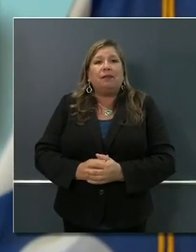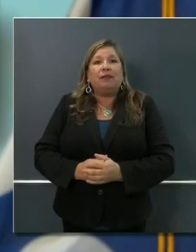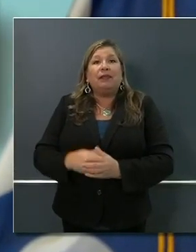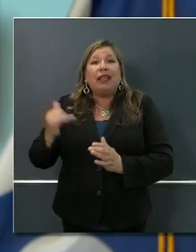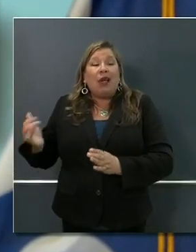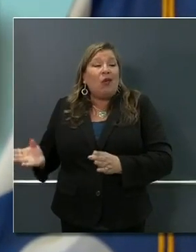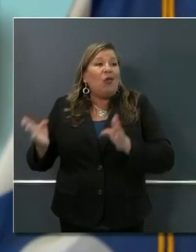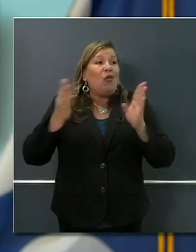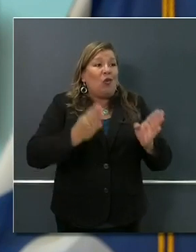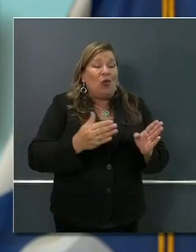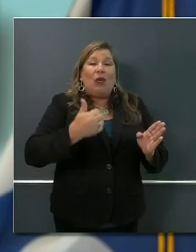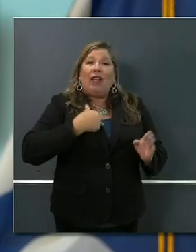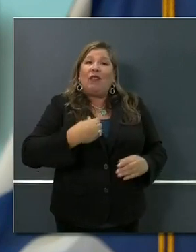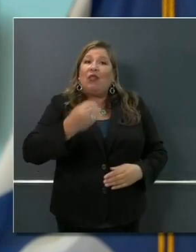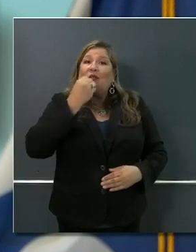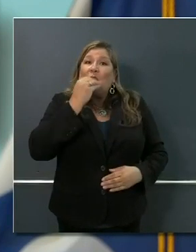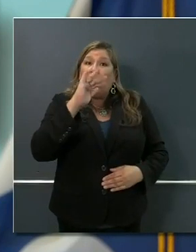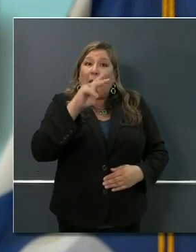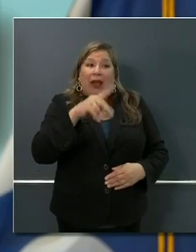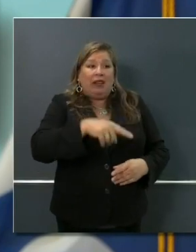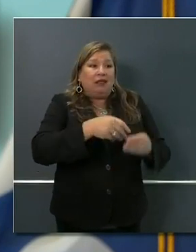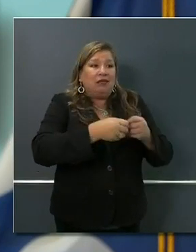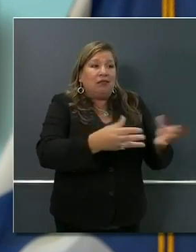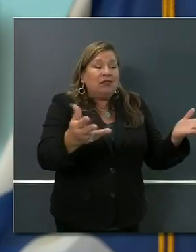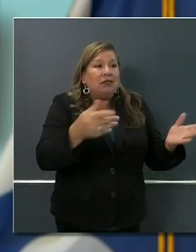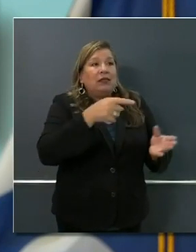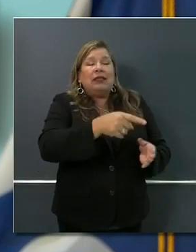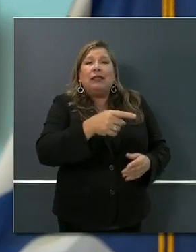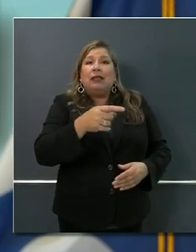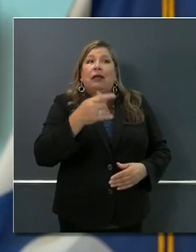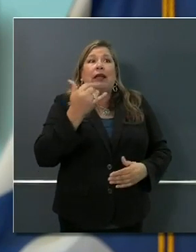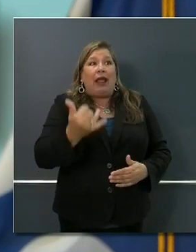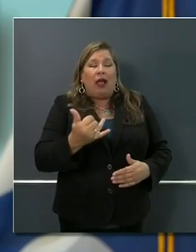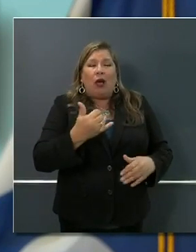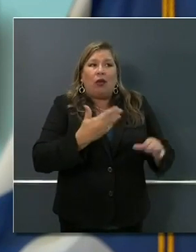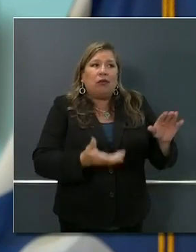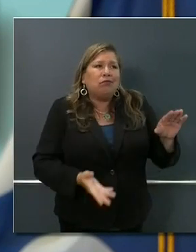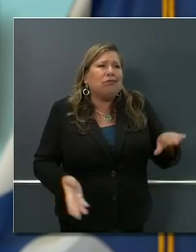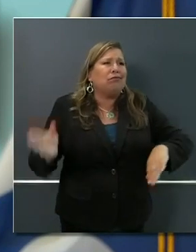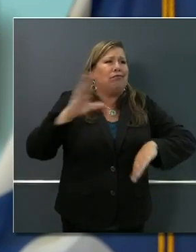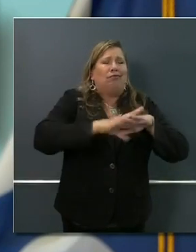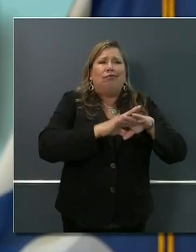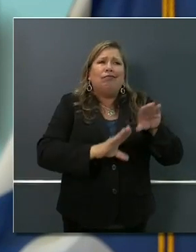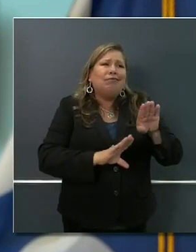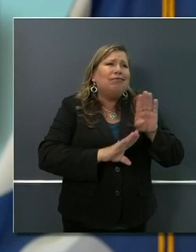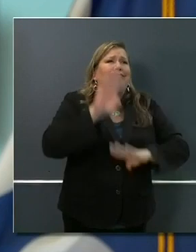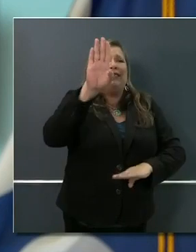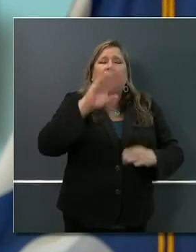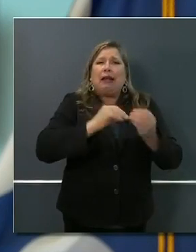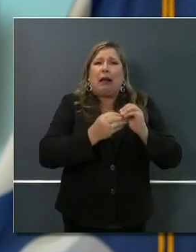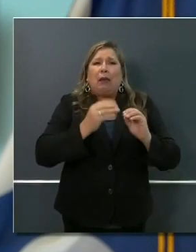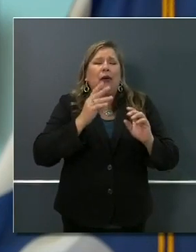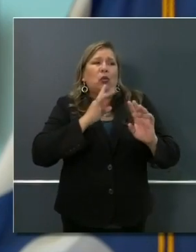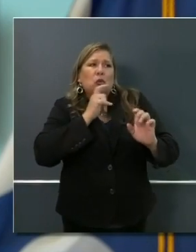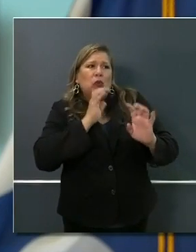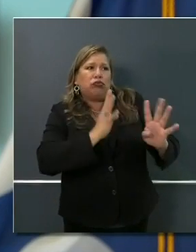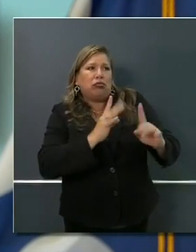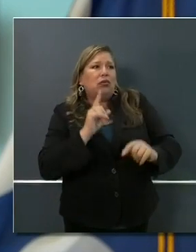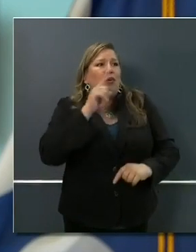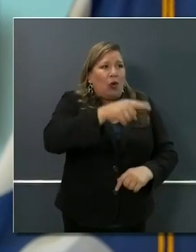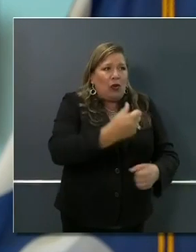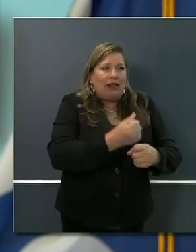have, on the average, seen a 73% spike in demand. Here we are, breadbasket,